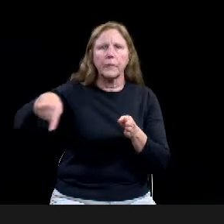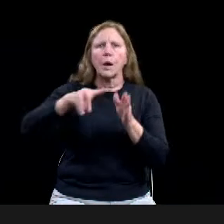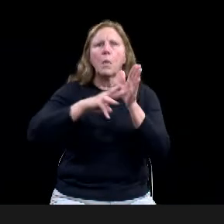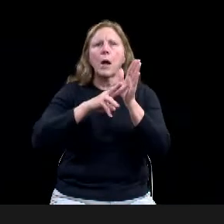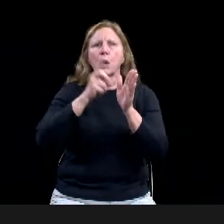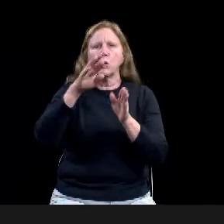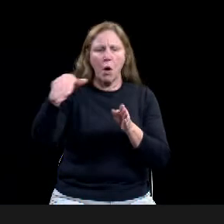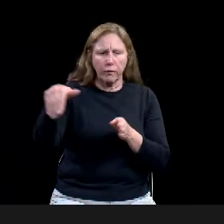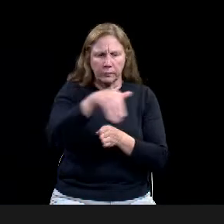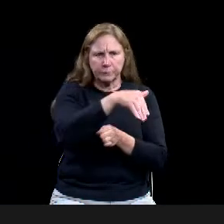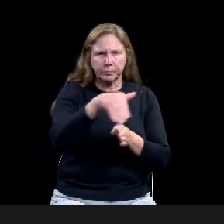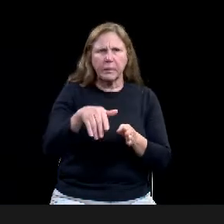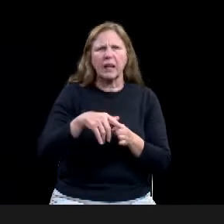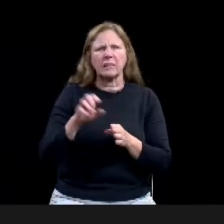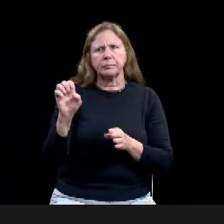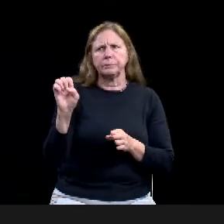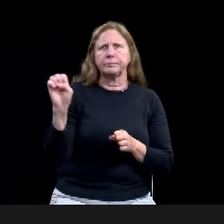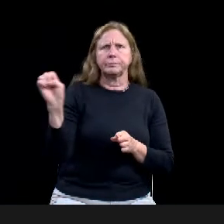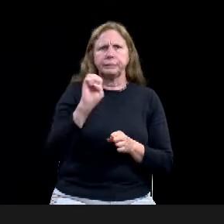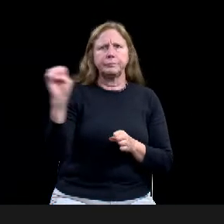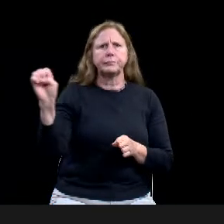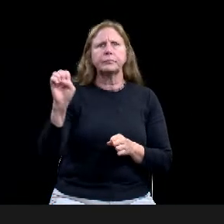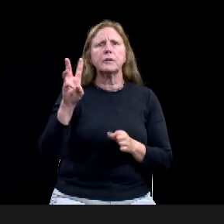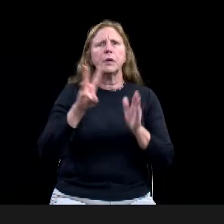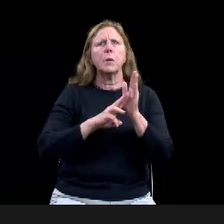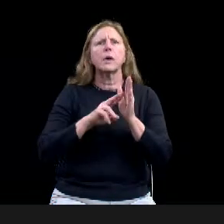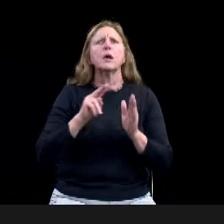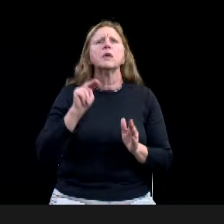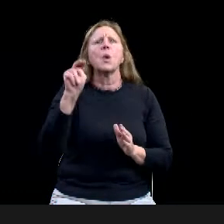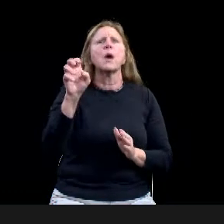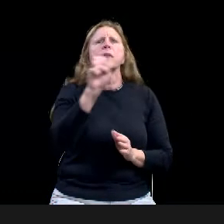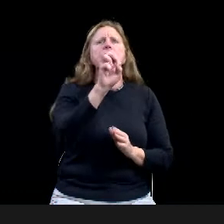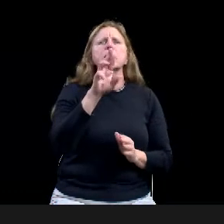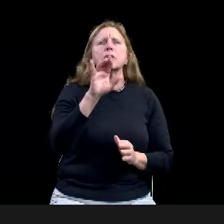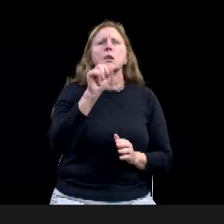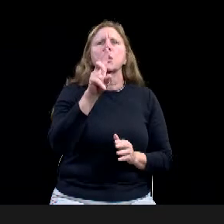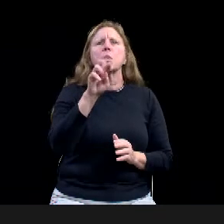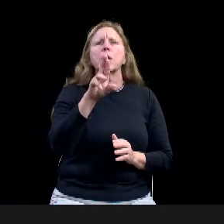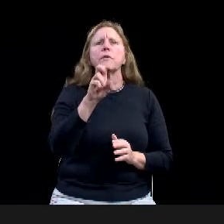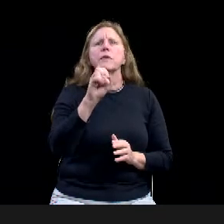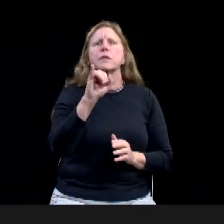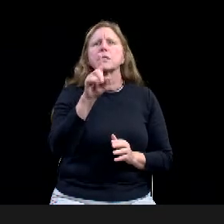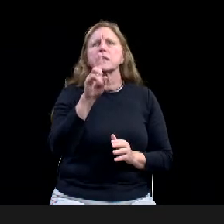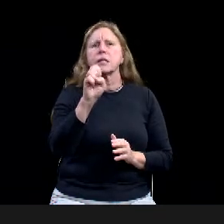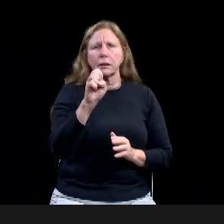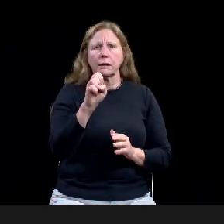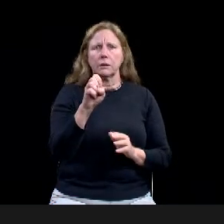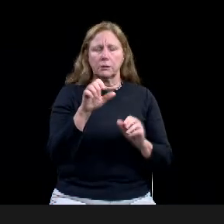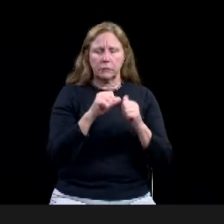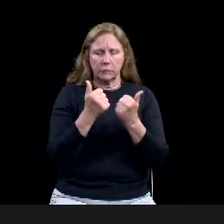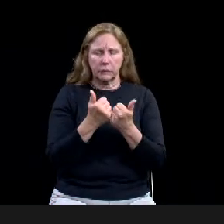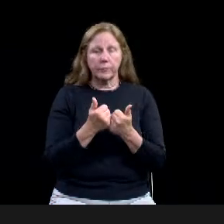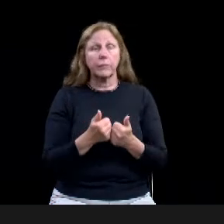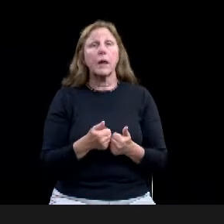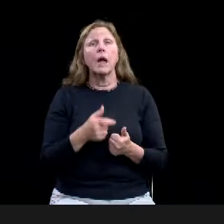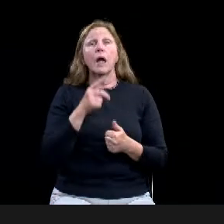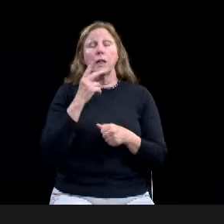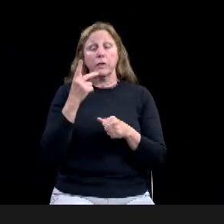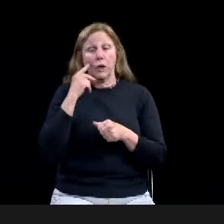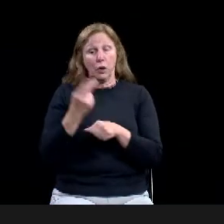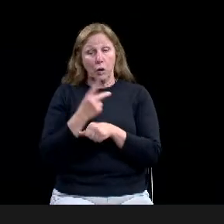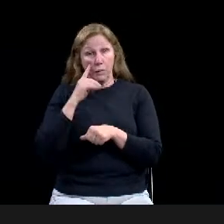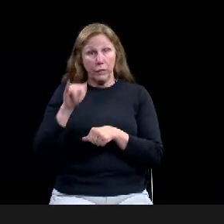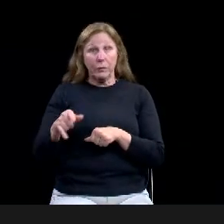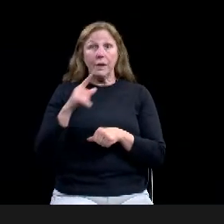the, the land use designation for this one is Office Industrial Flex. This is that, uh, area that is bounded by, uh,